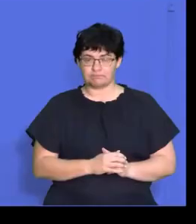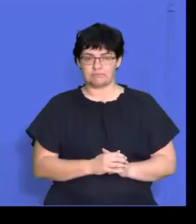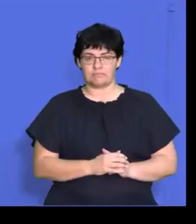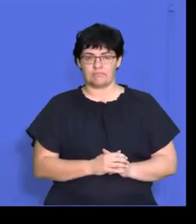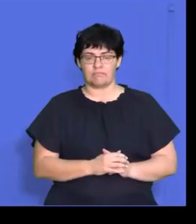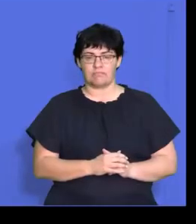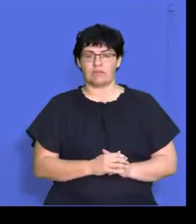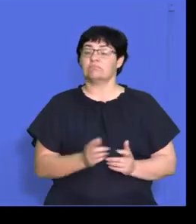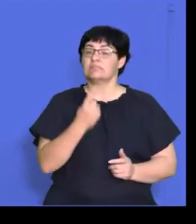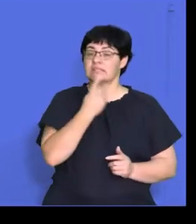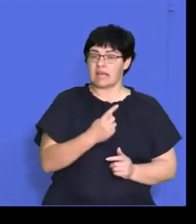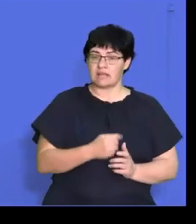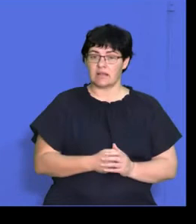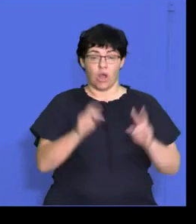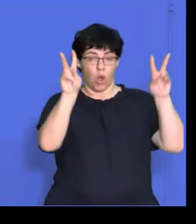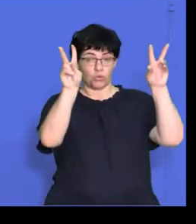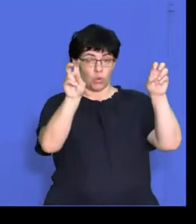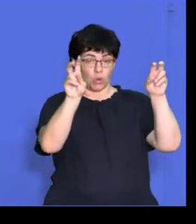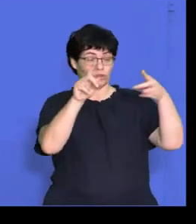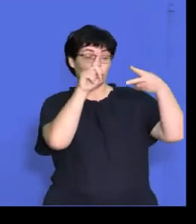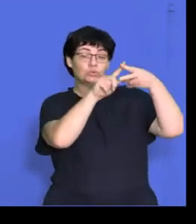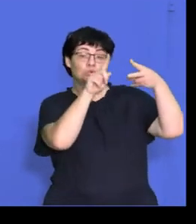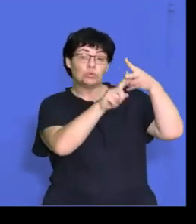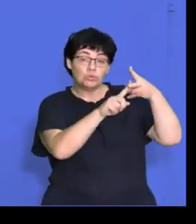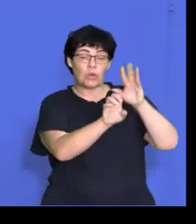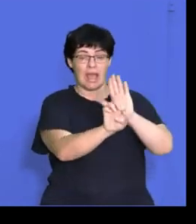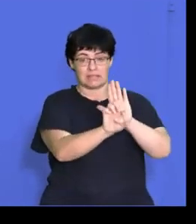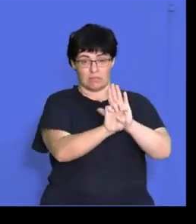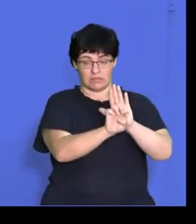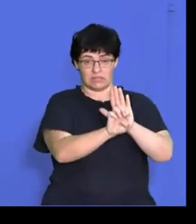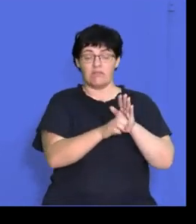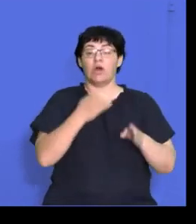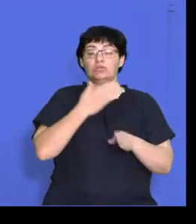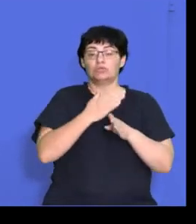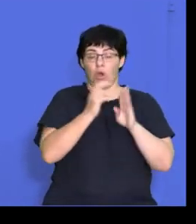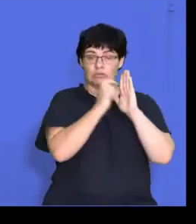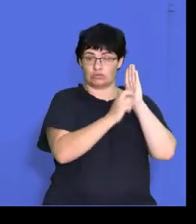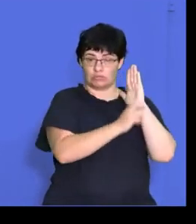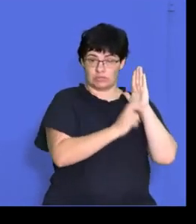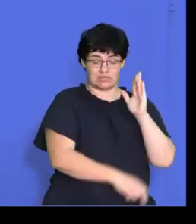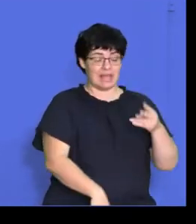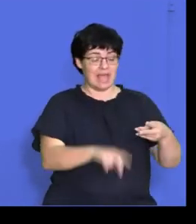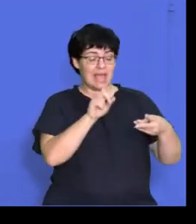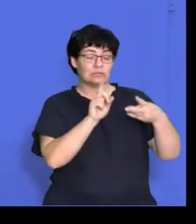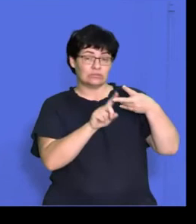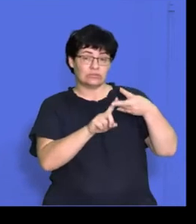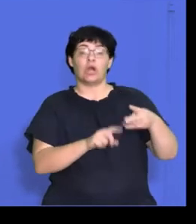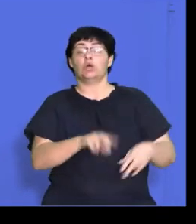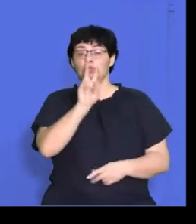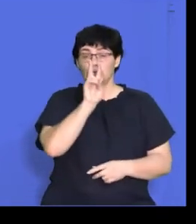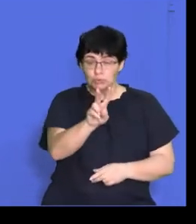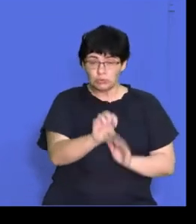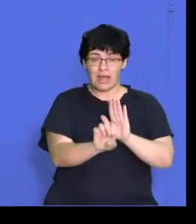All right, so it says, quote, two examples of job description and two examples